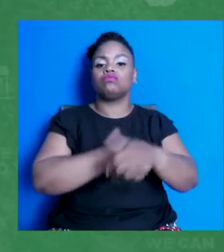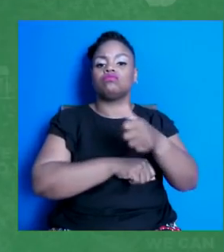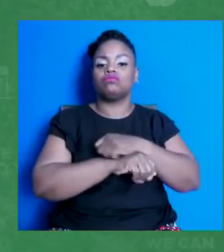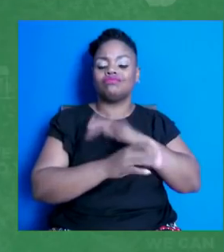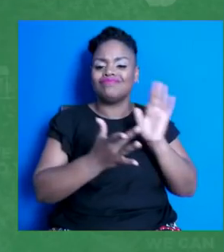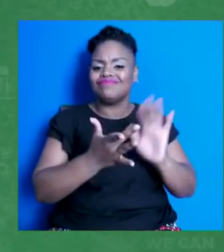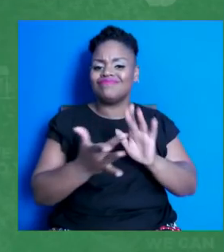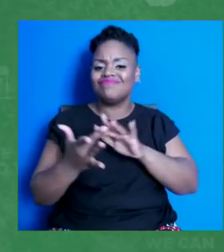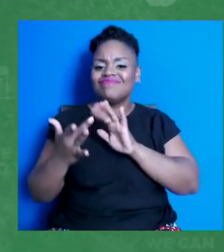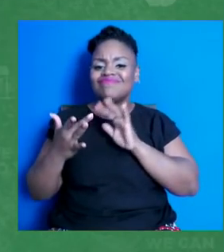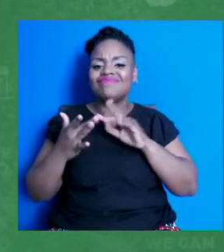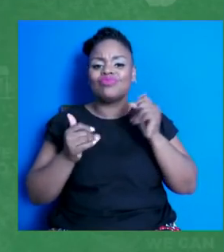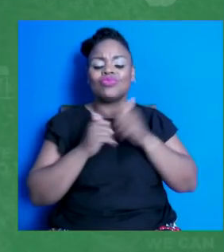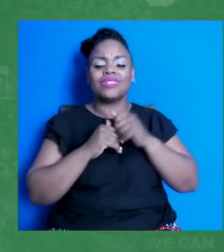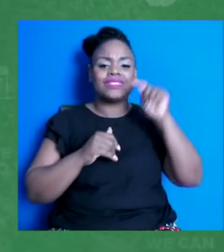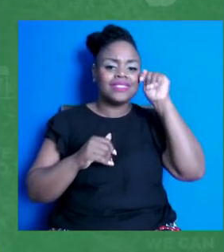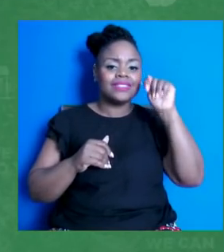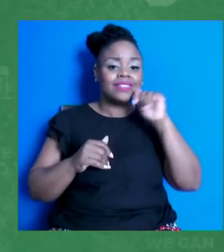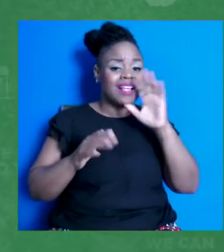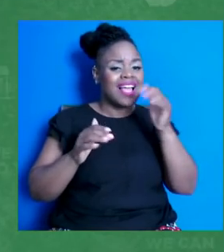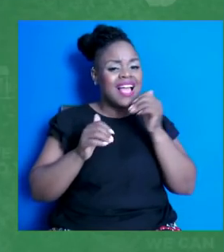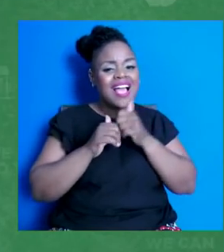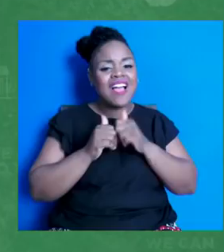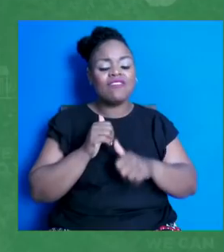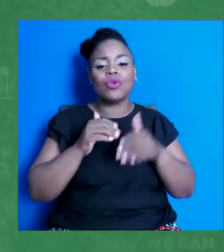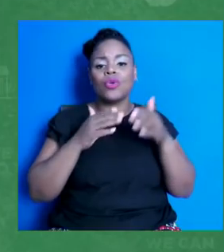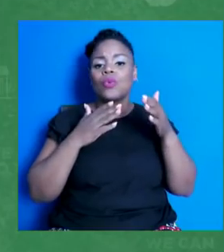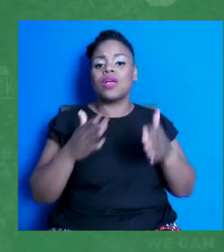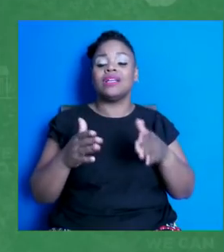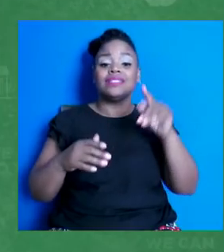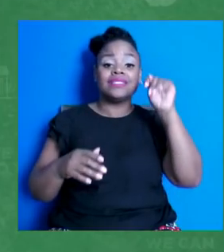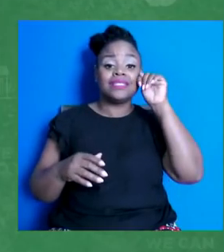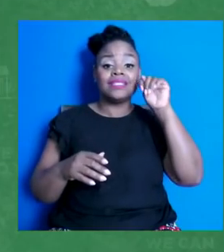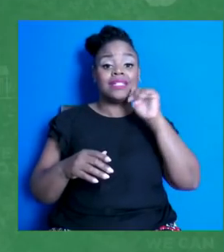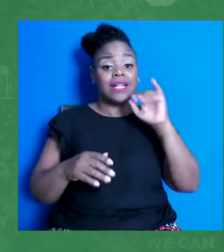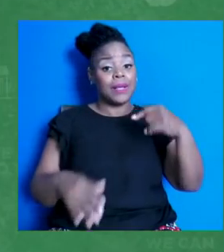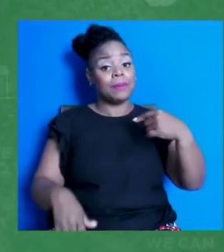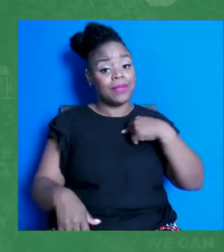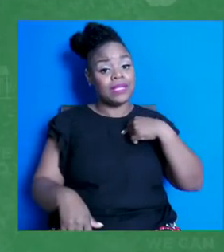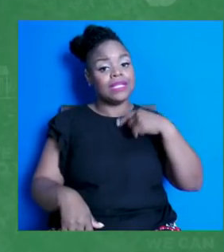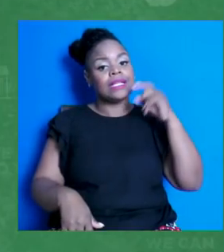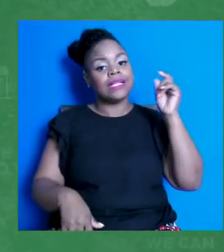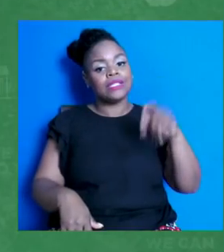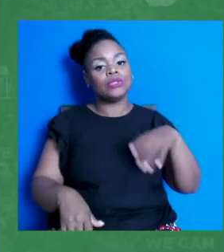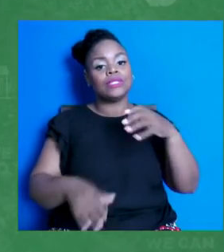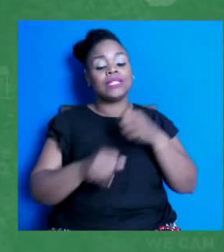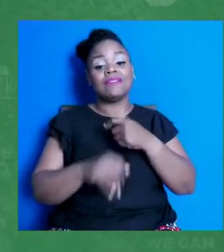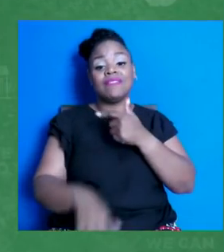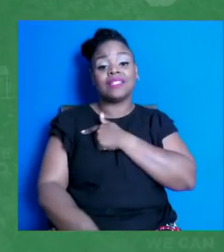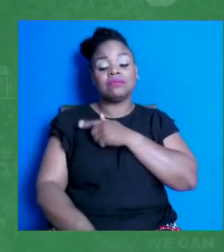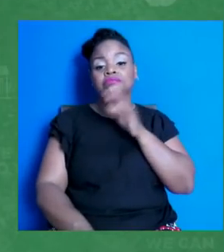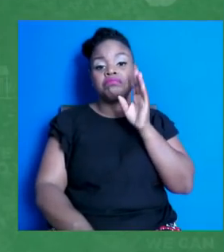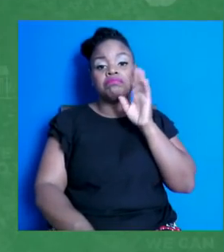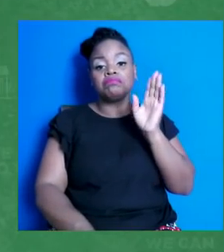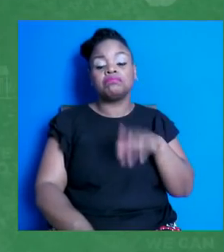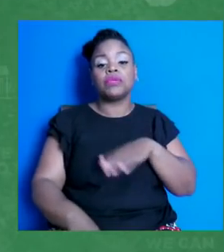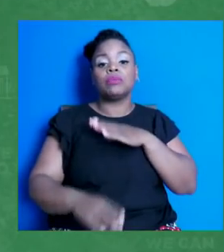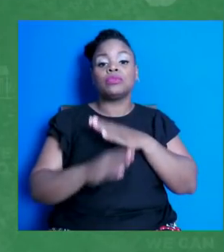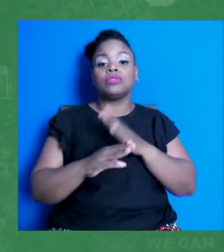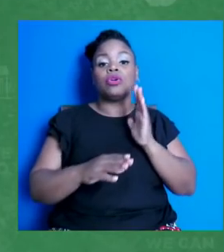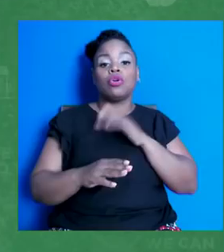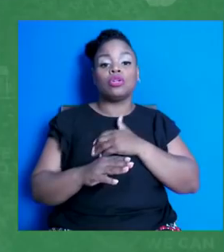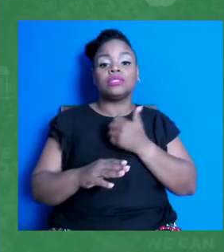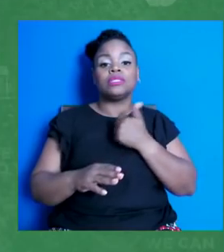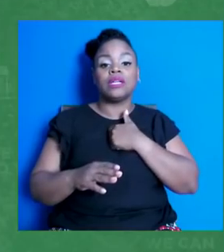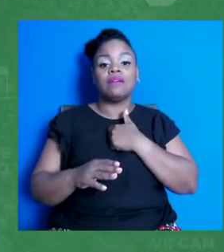Young teens like me need to get vaccinated so we can protect ourselves, our little brothers and sisters, our grandparents, and